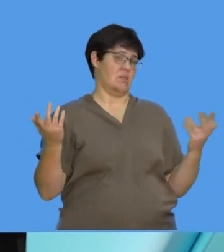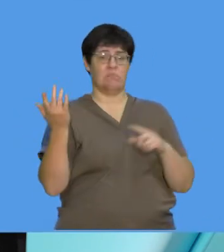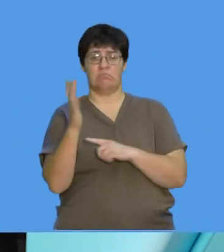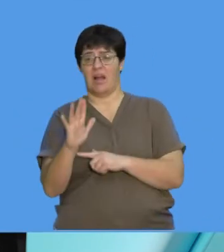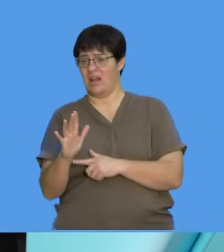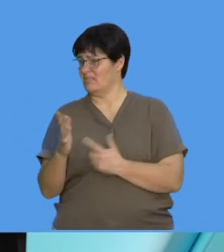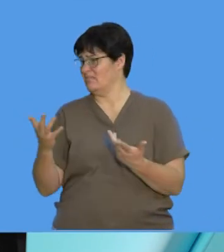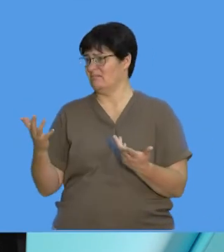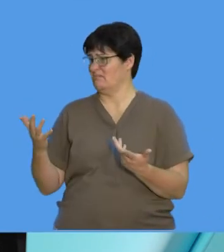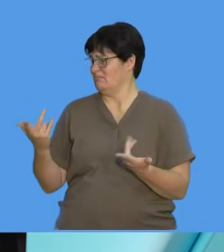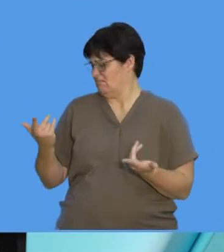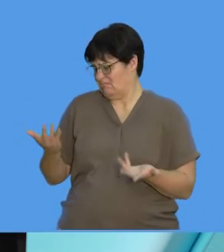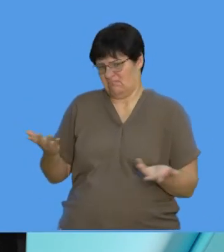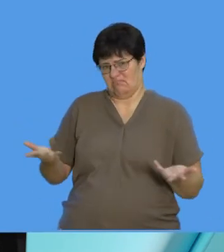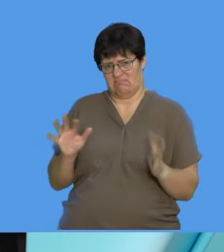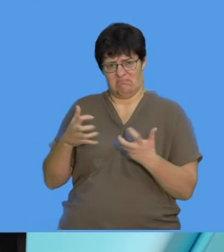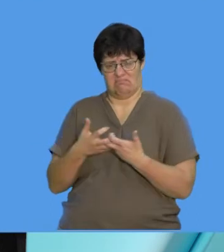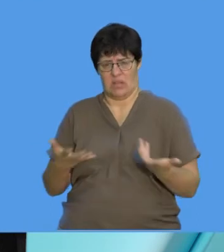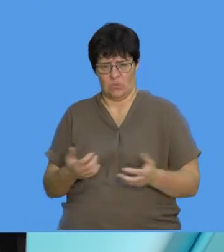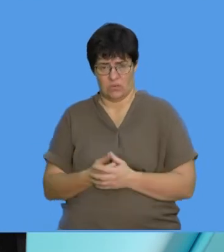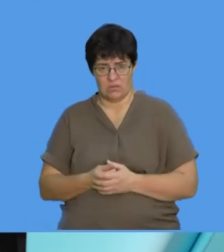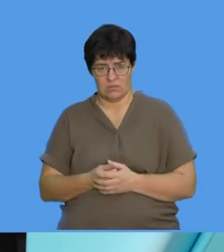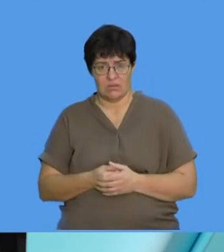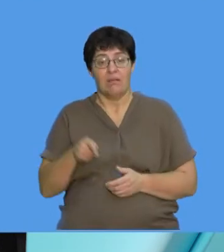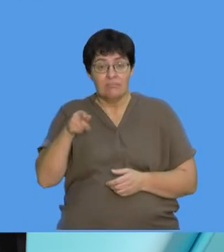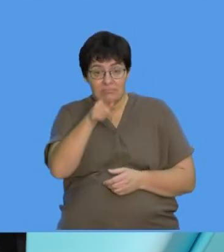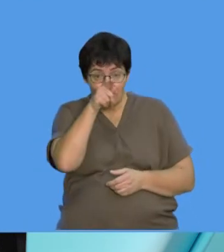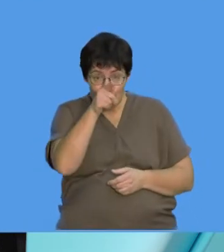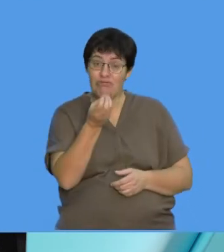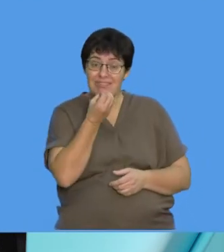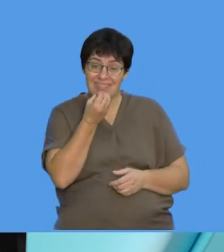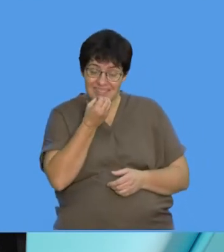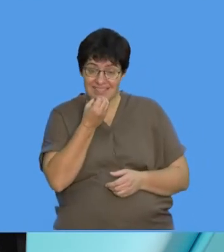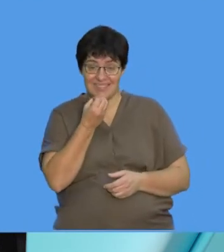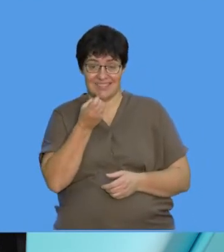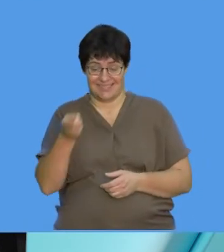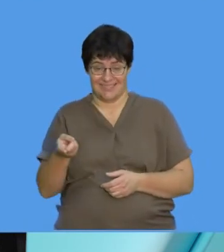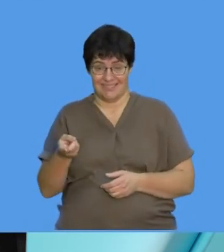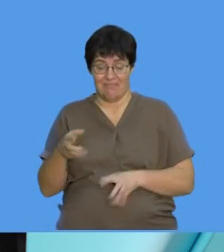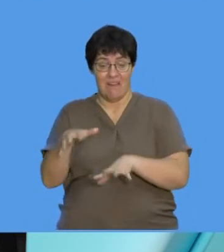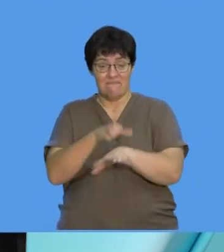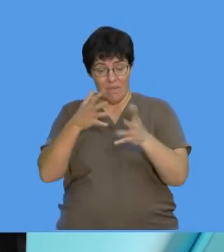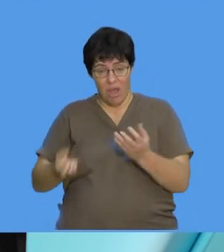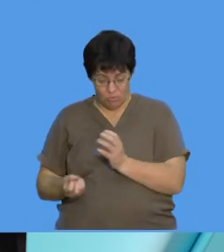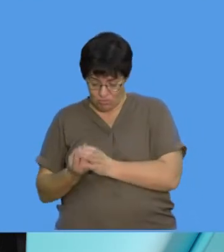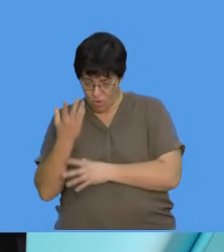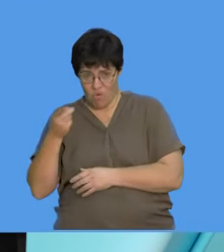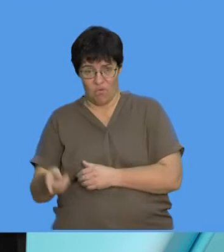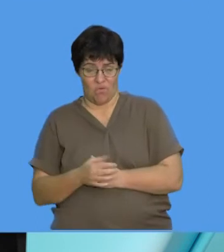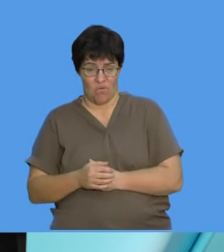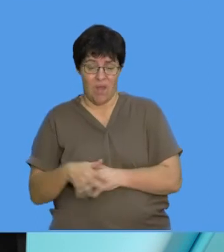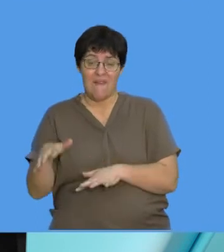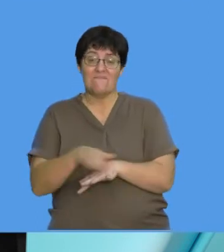okay, what do plants have to do with it? Guys, you need to eat them. Farmers need to grow them.